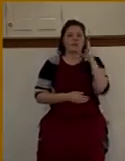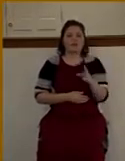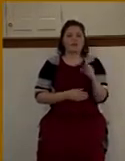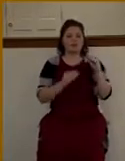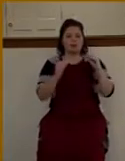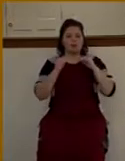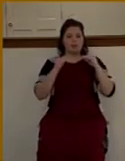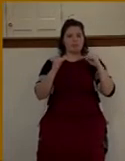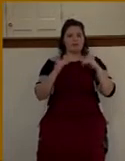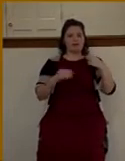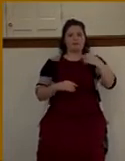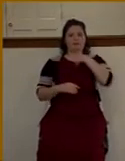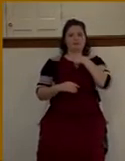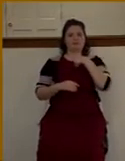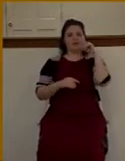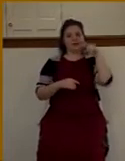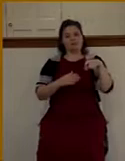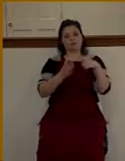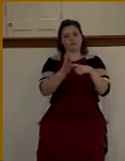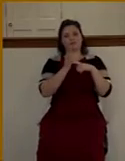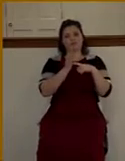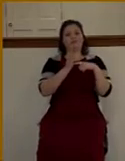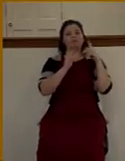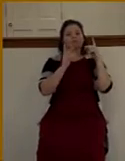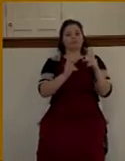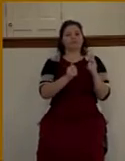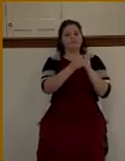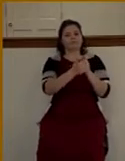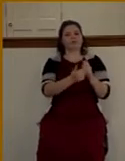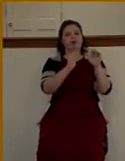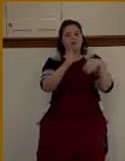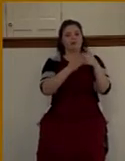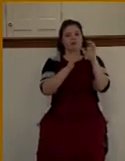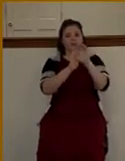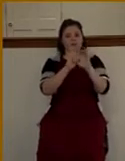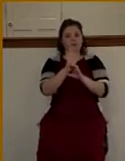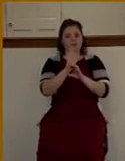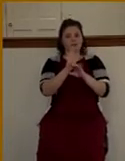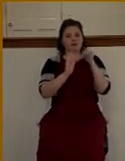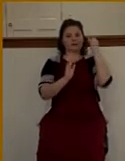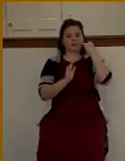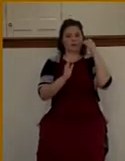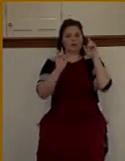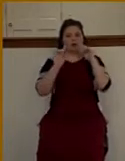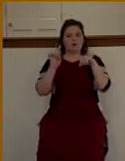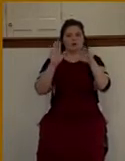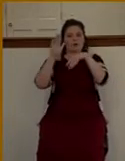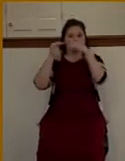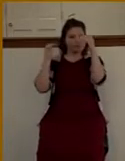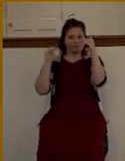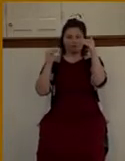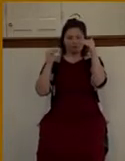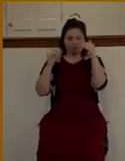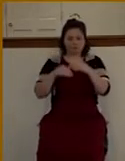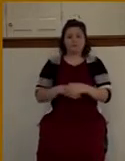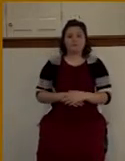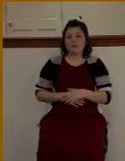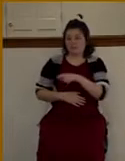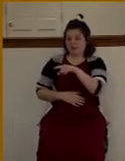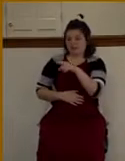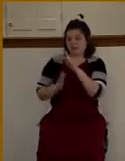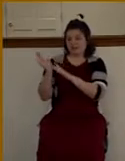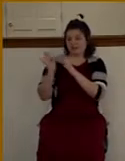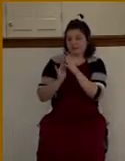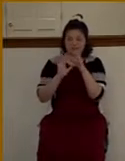impossible for someone to keep the commandments and get saved that way. But here's Jesus, and he tells him, you know, you must keep the